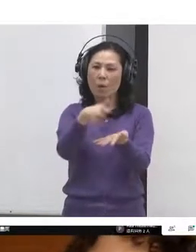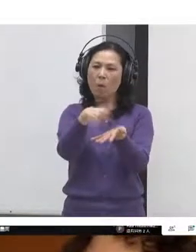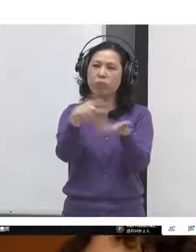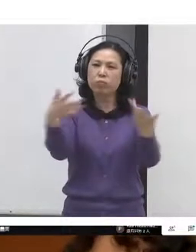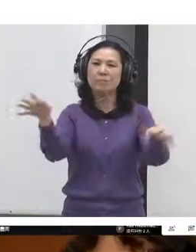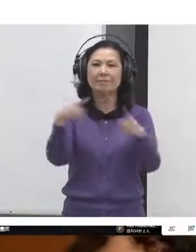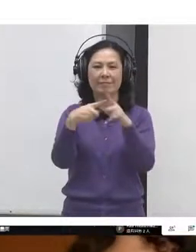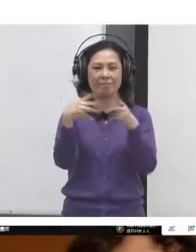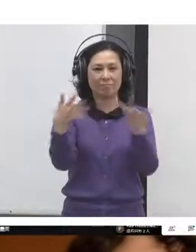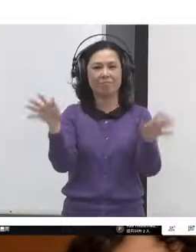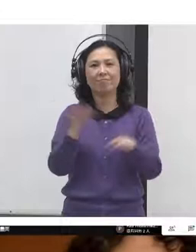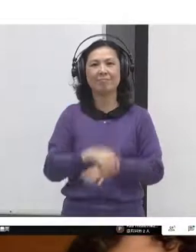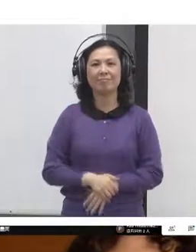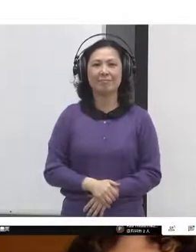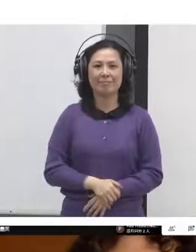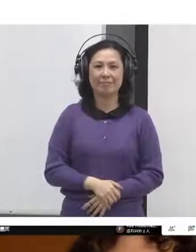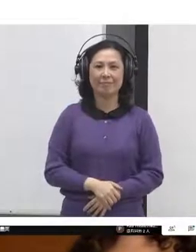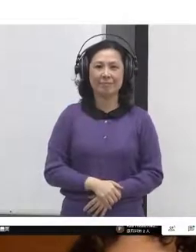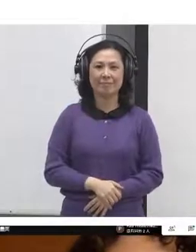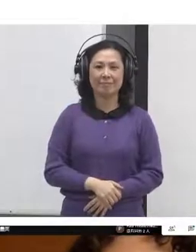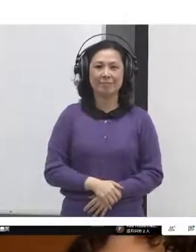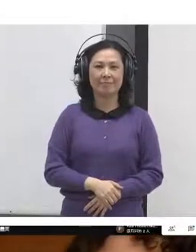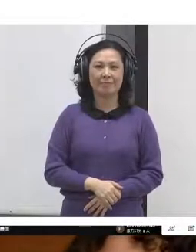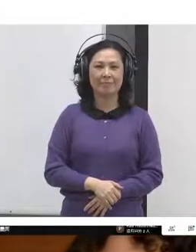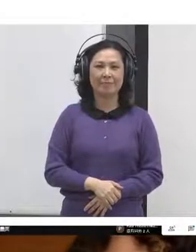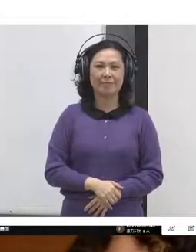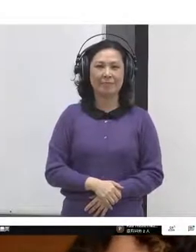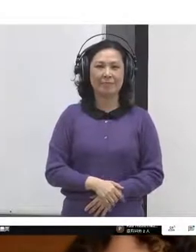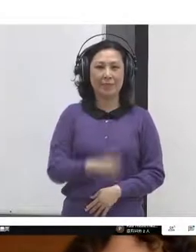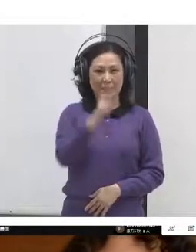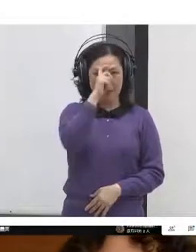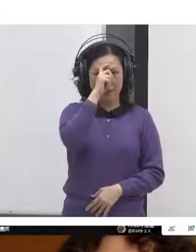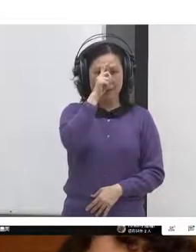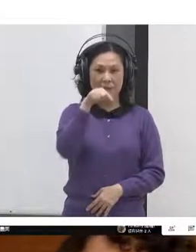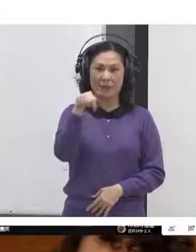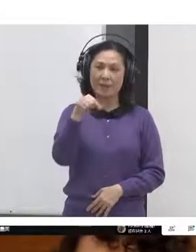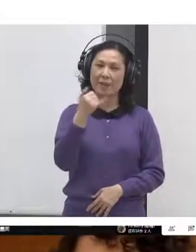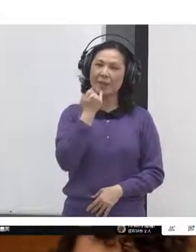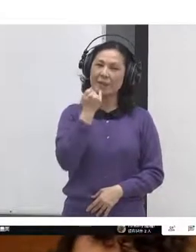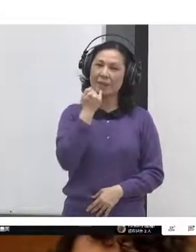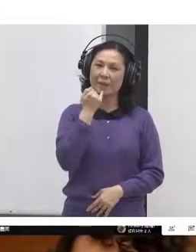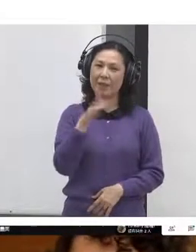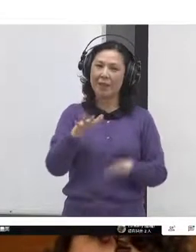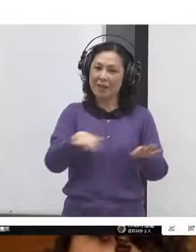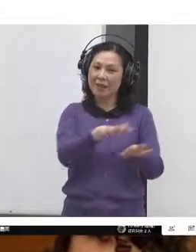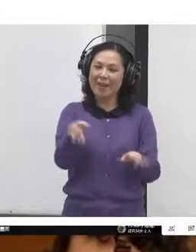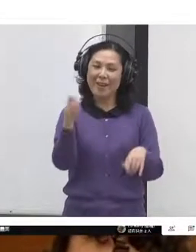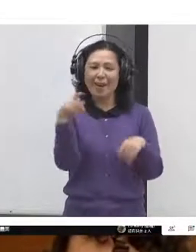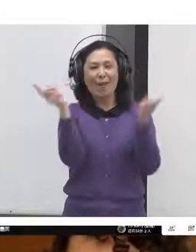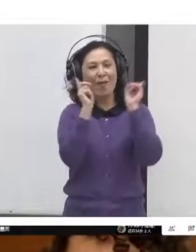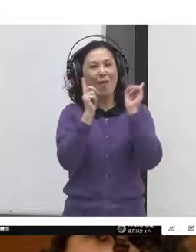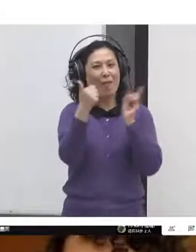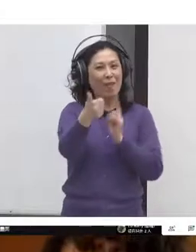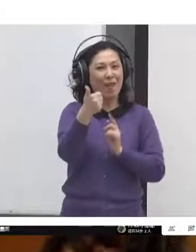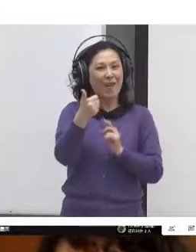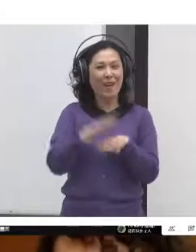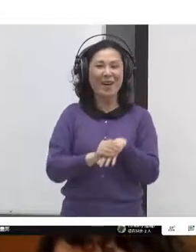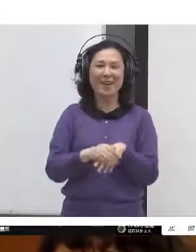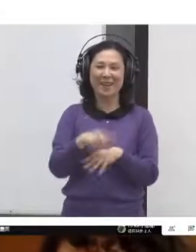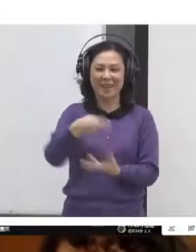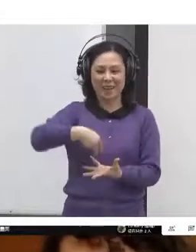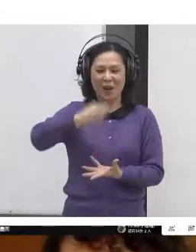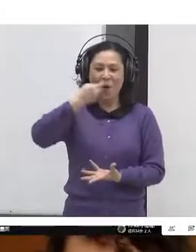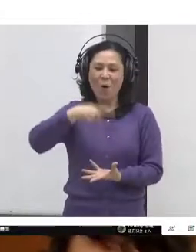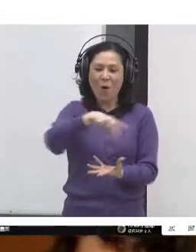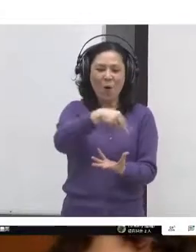Even lunch was fun. We made hot pot. Thanks to Tina. Yay. And we even made the group